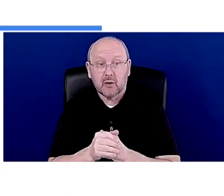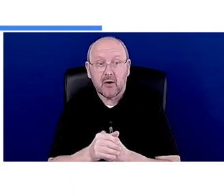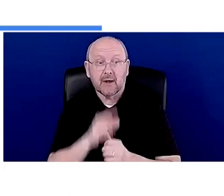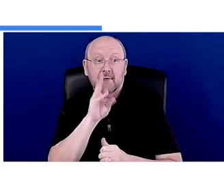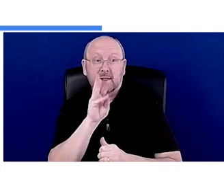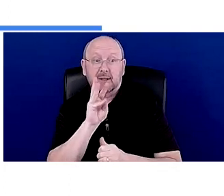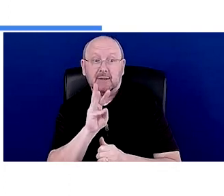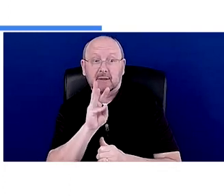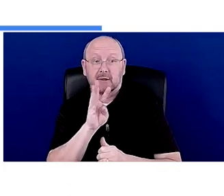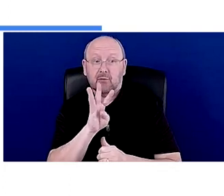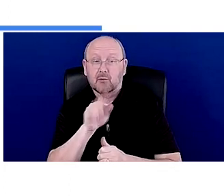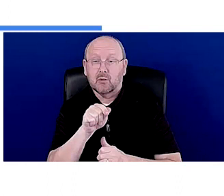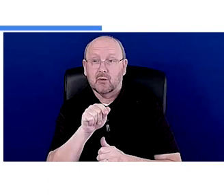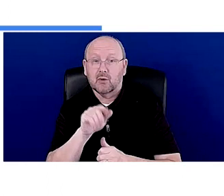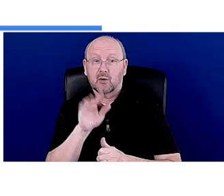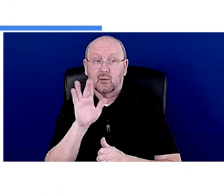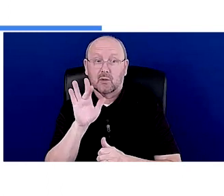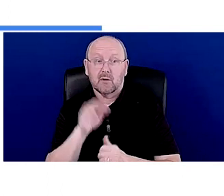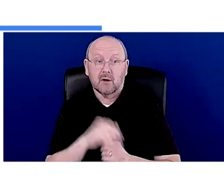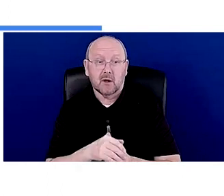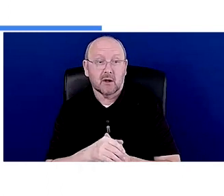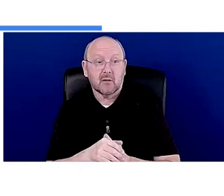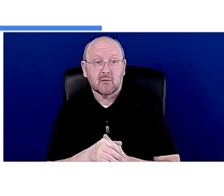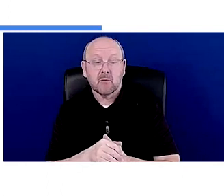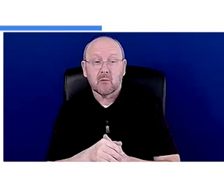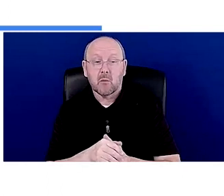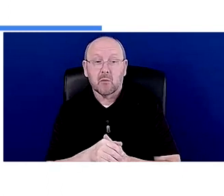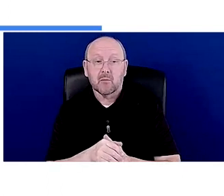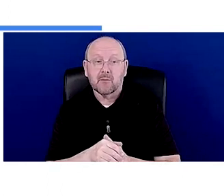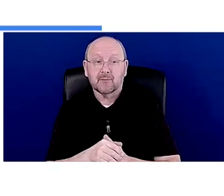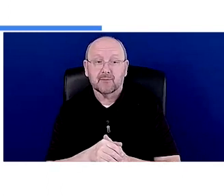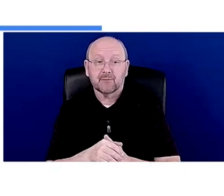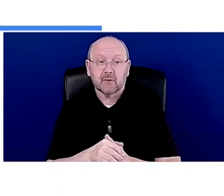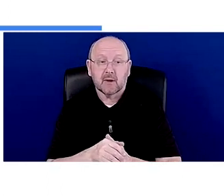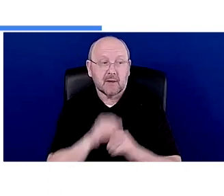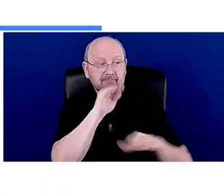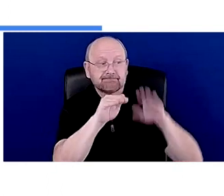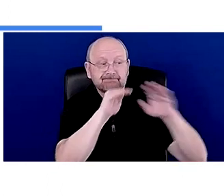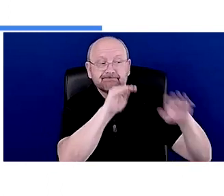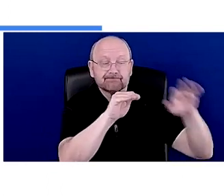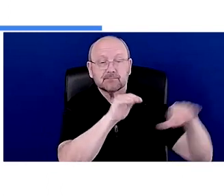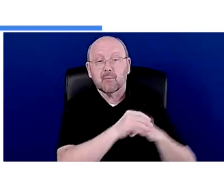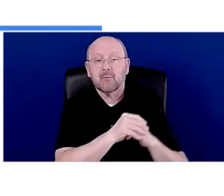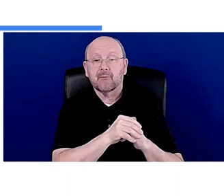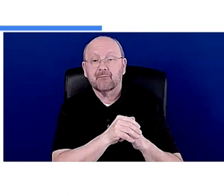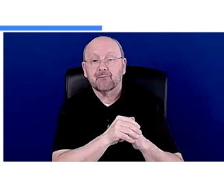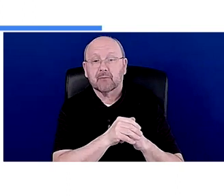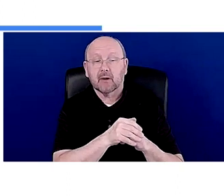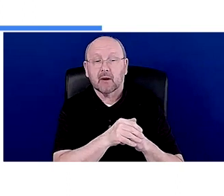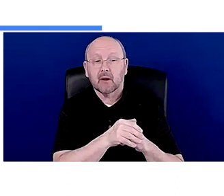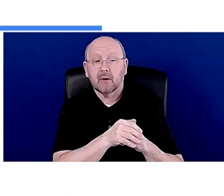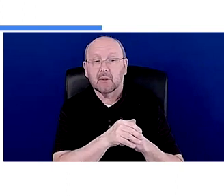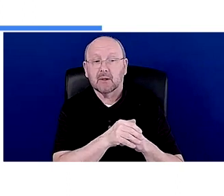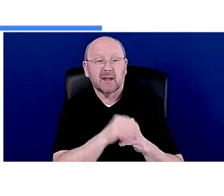.25% of students that were surveyed, surveyed, um, didn't